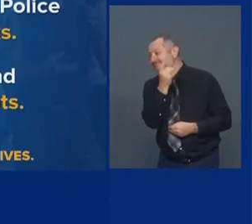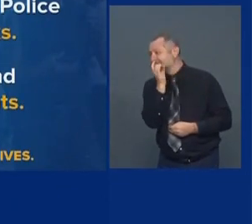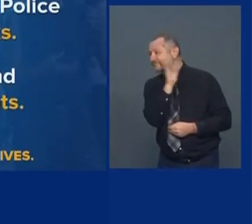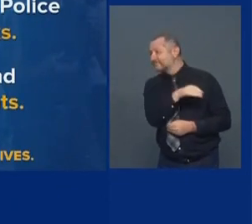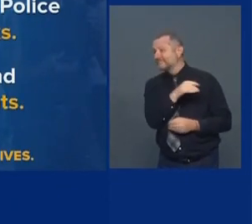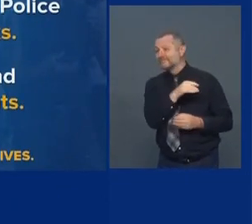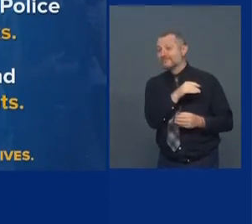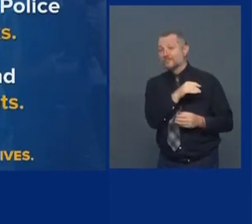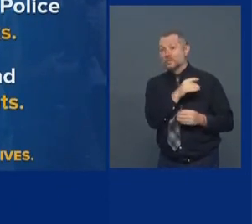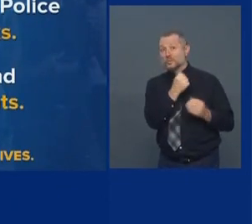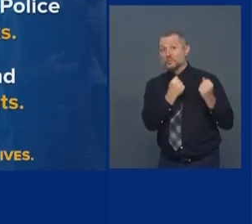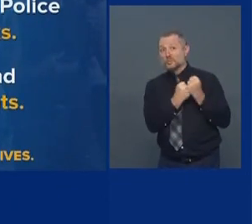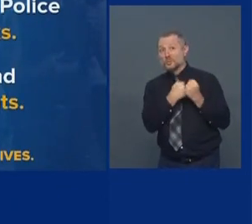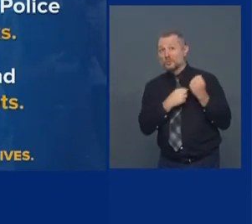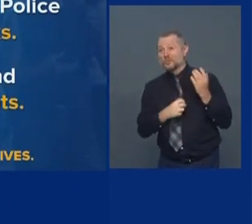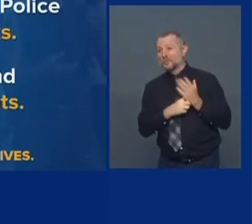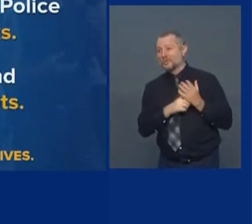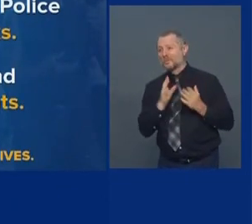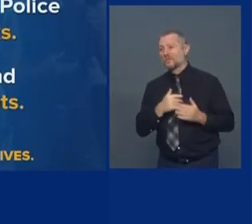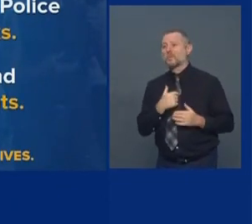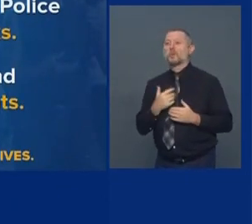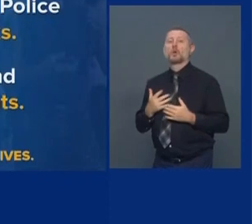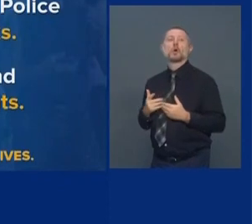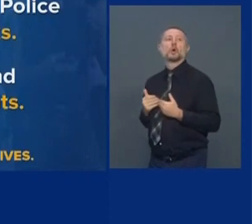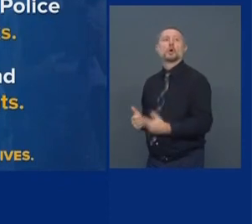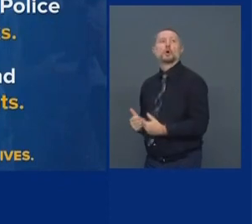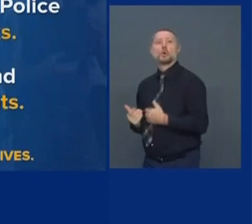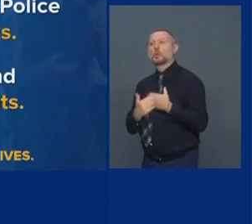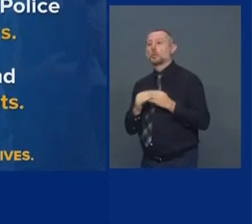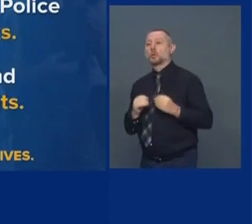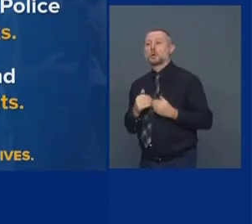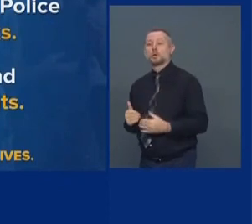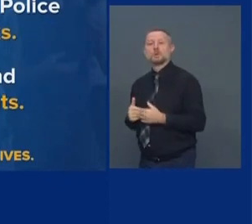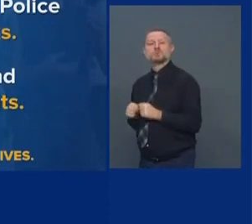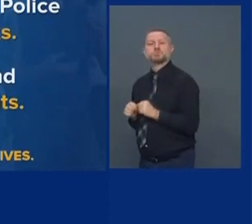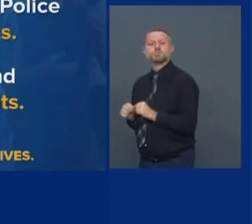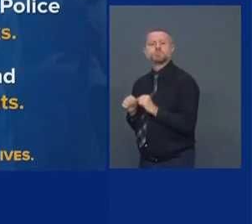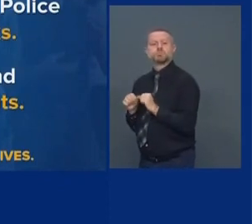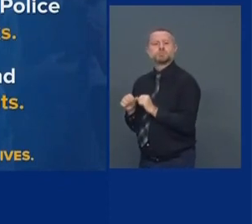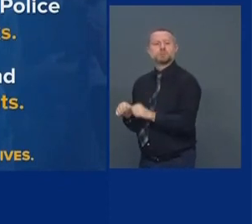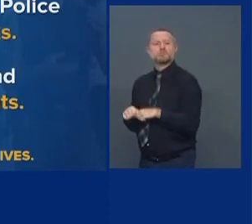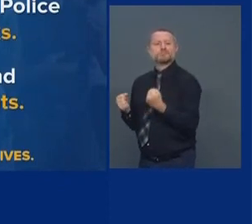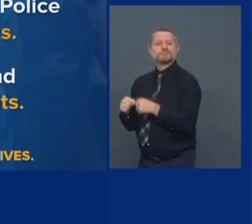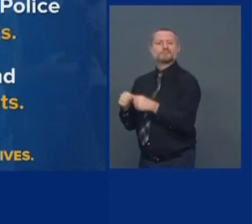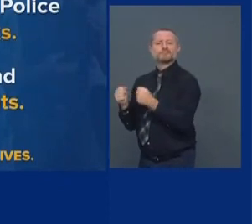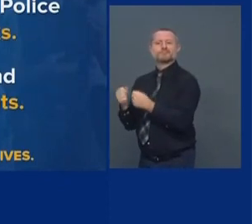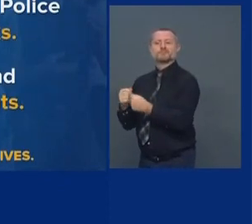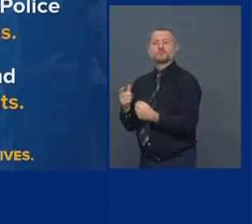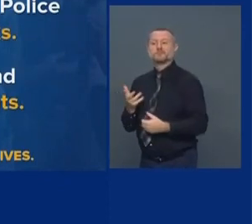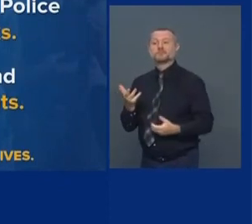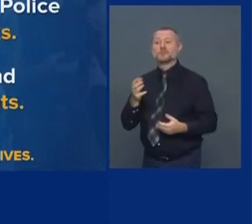then you tend to see violations. There's an old expression.